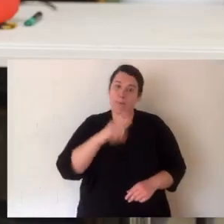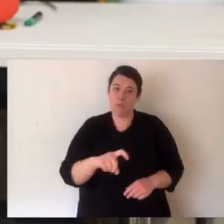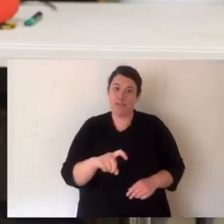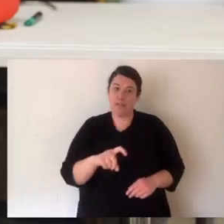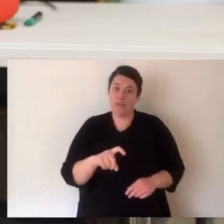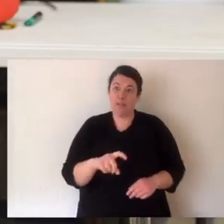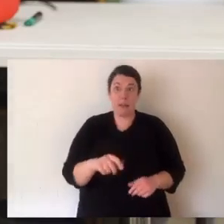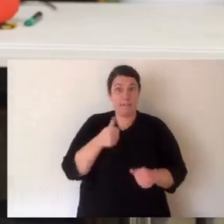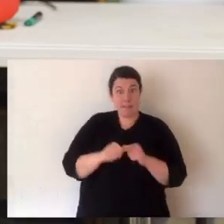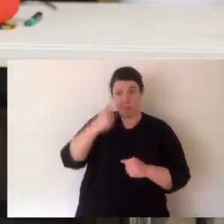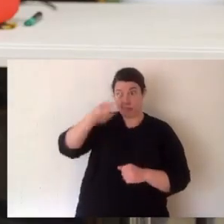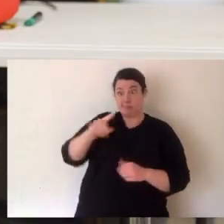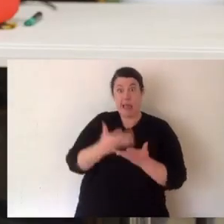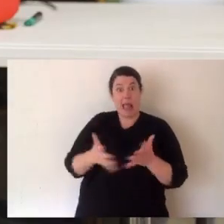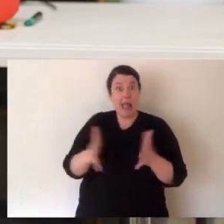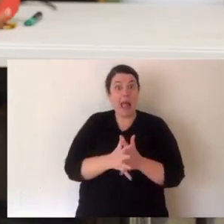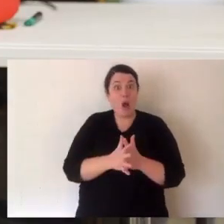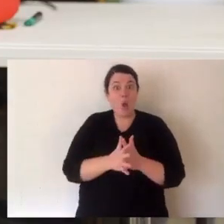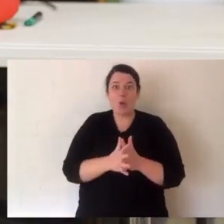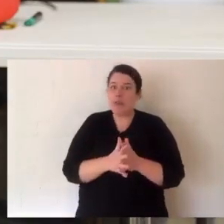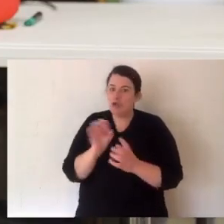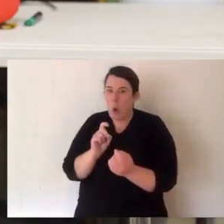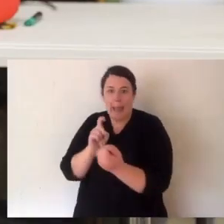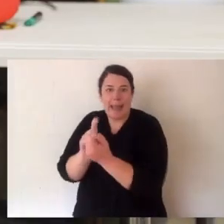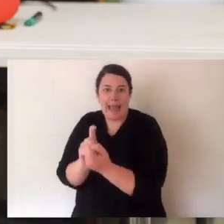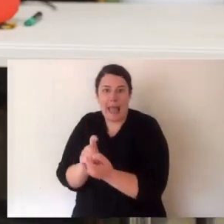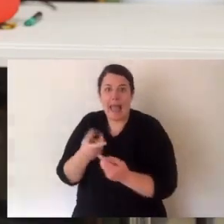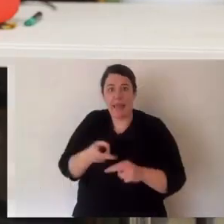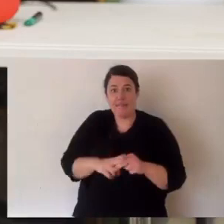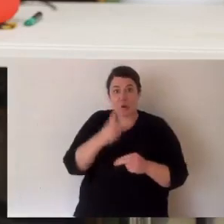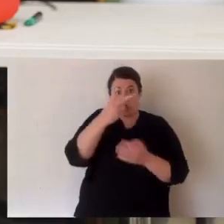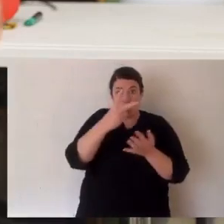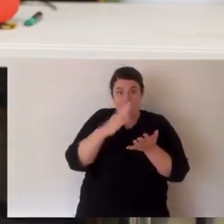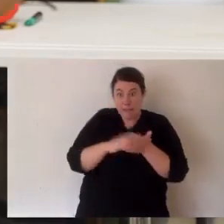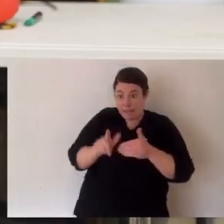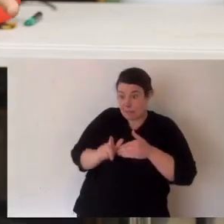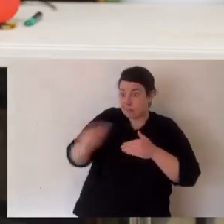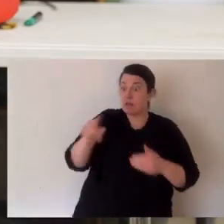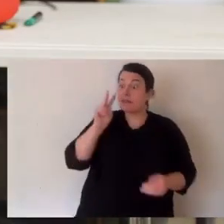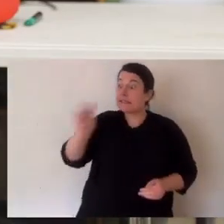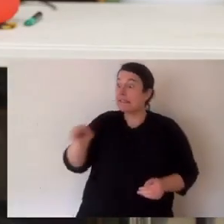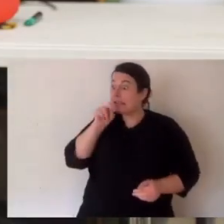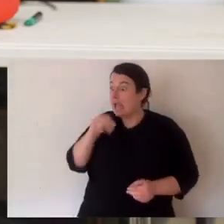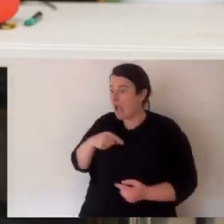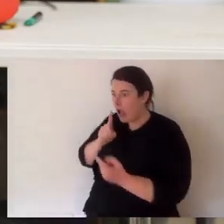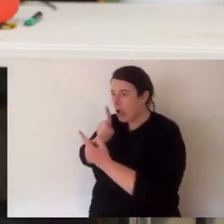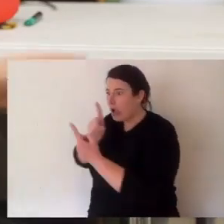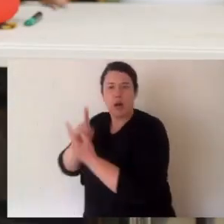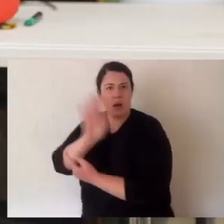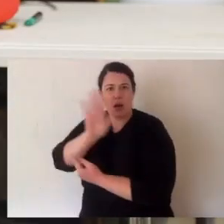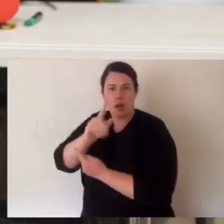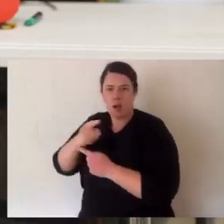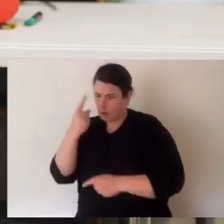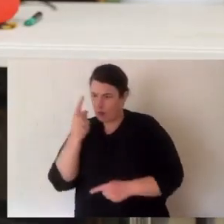way not to get bitten is don't go near them. If you give snakes a wide berth, two metres, you spot one, you know, walk around it.